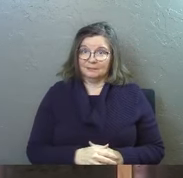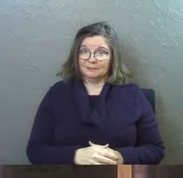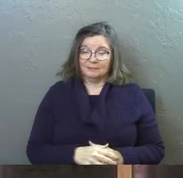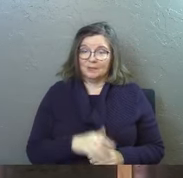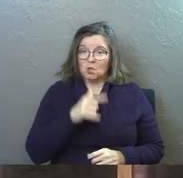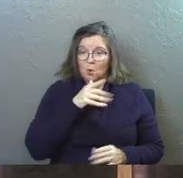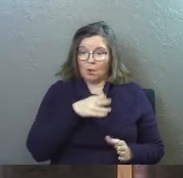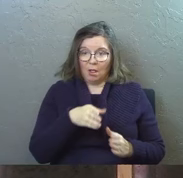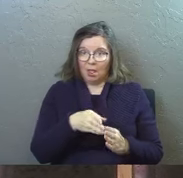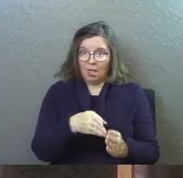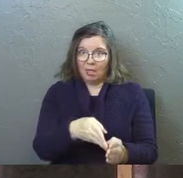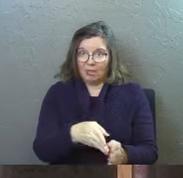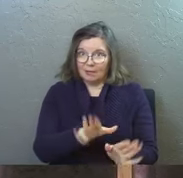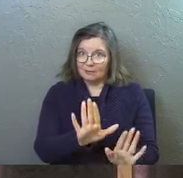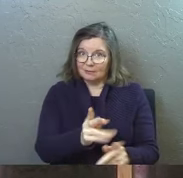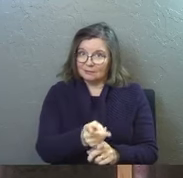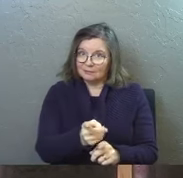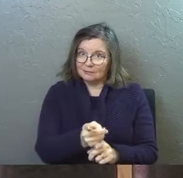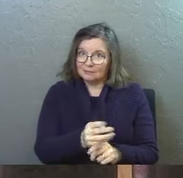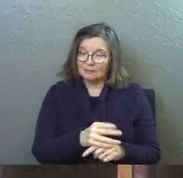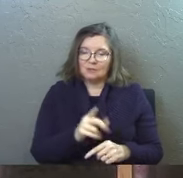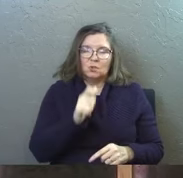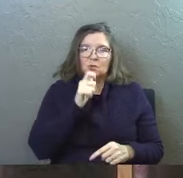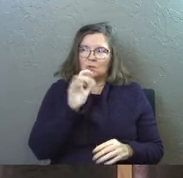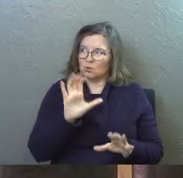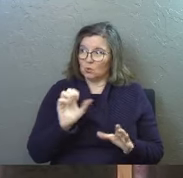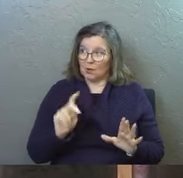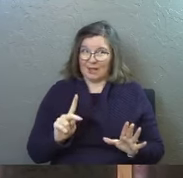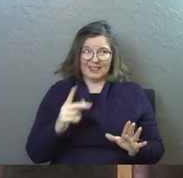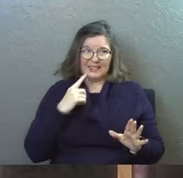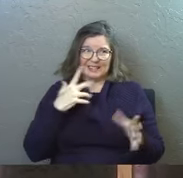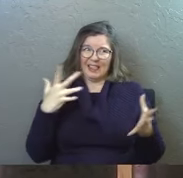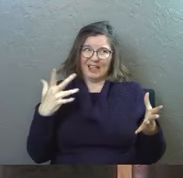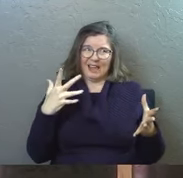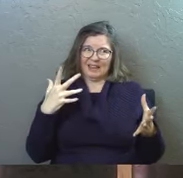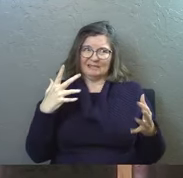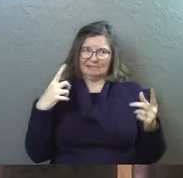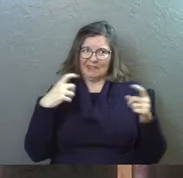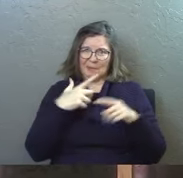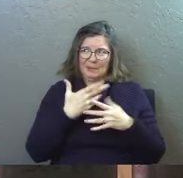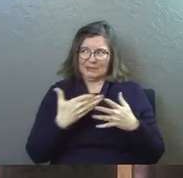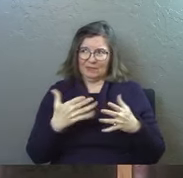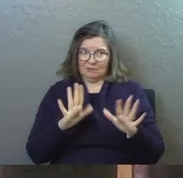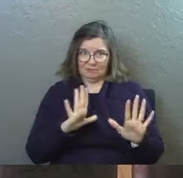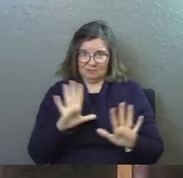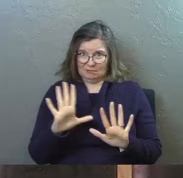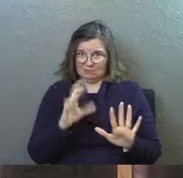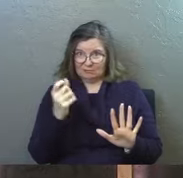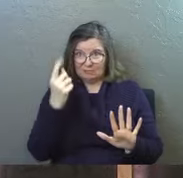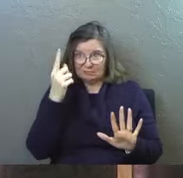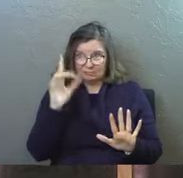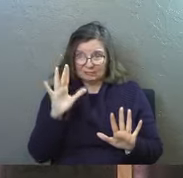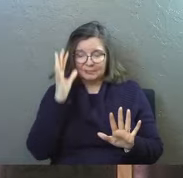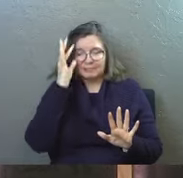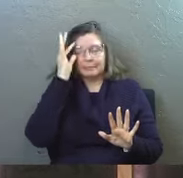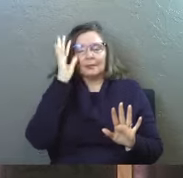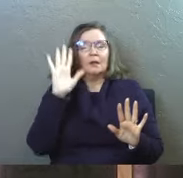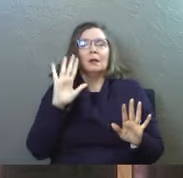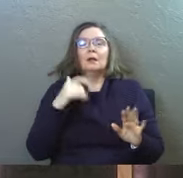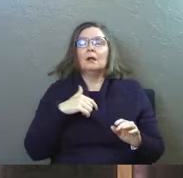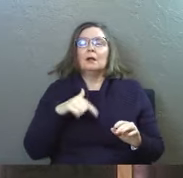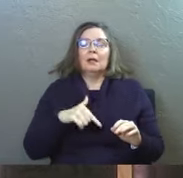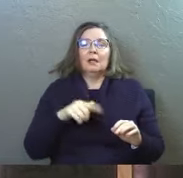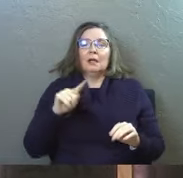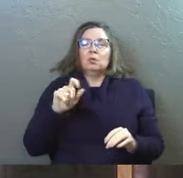don't go down that road you doing okay this is heady stuff are we all right okay I just again